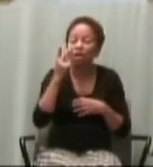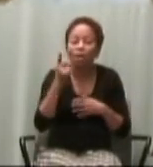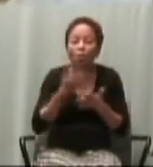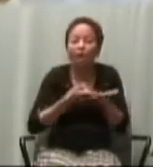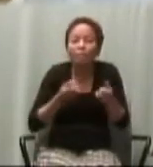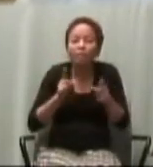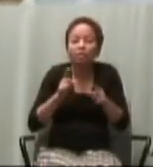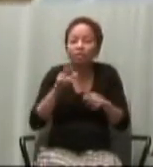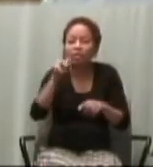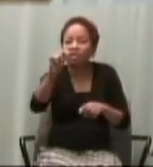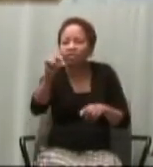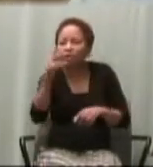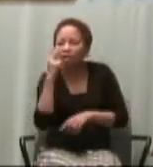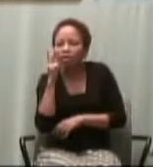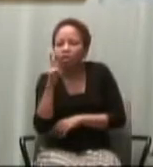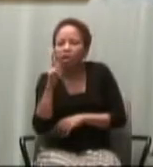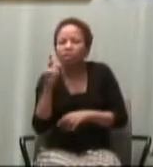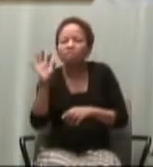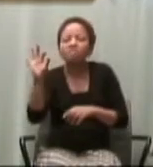Faith is being threatened.